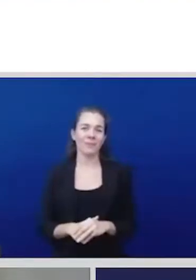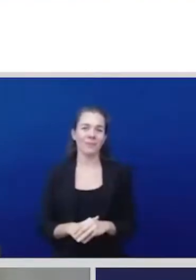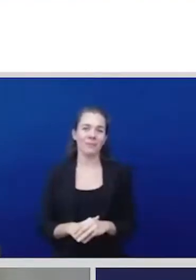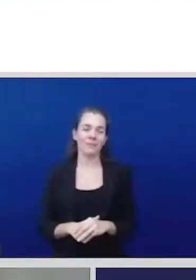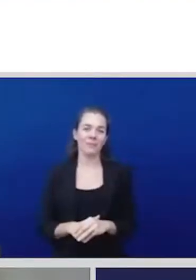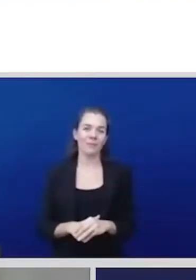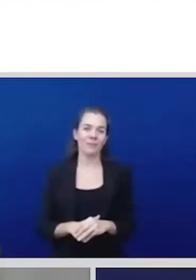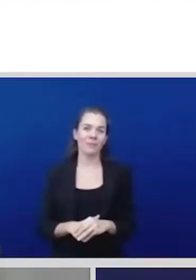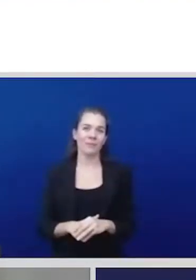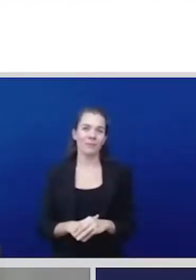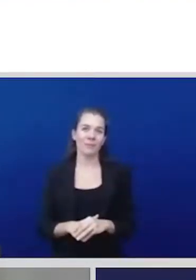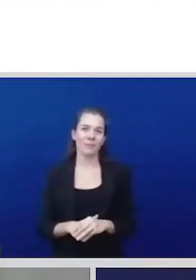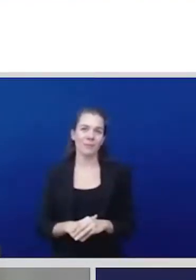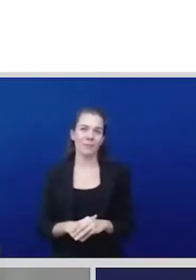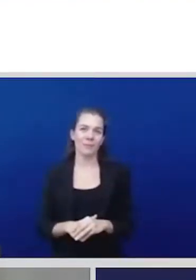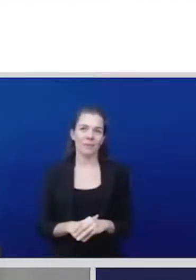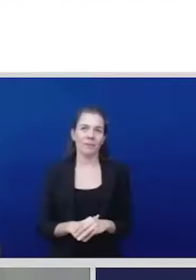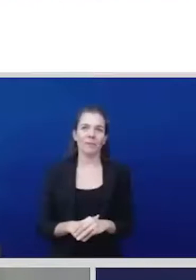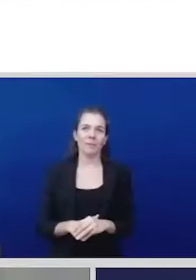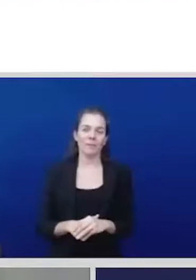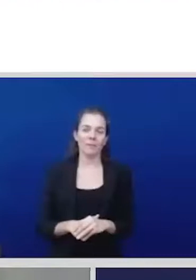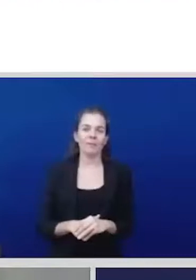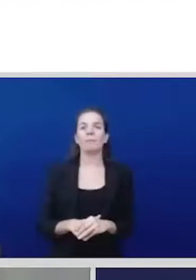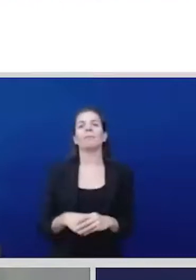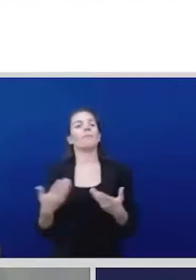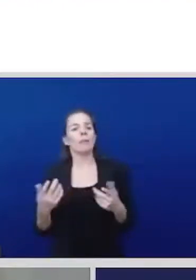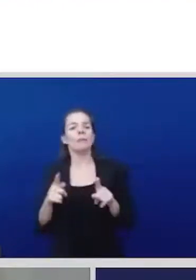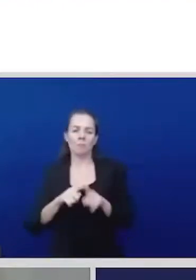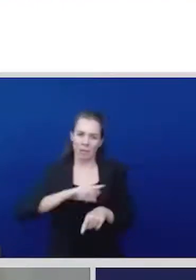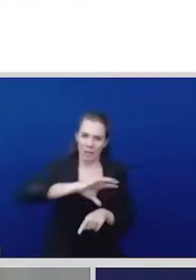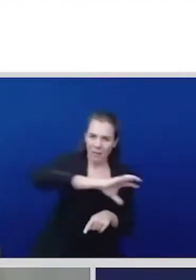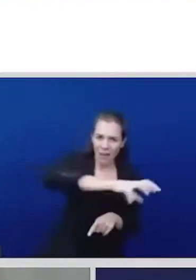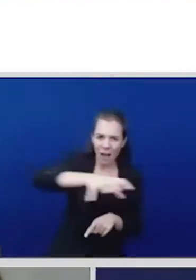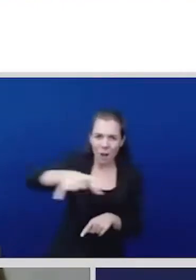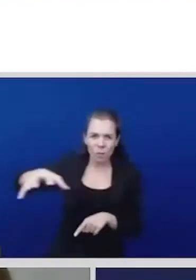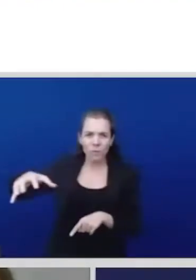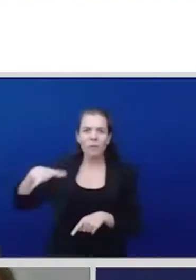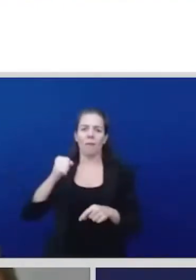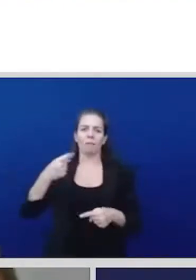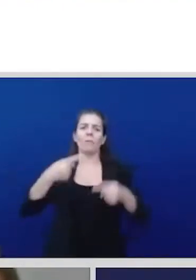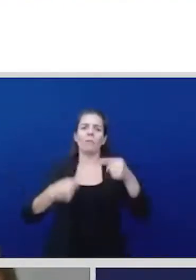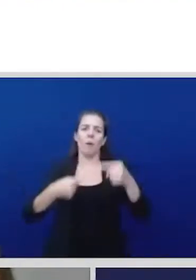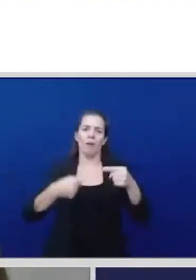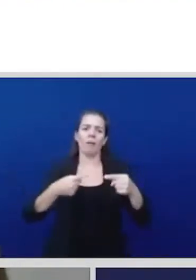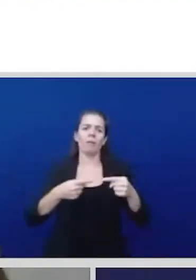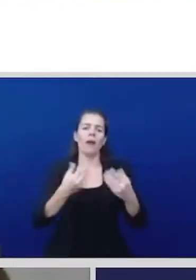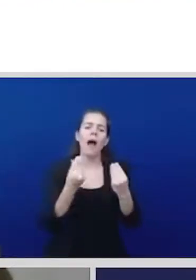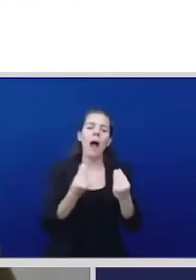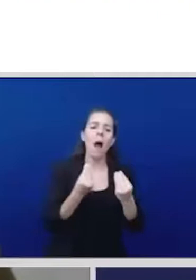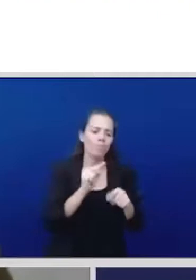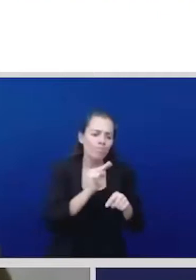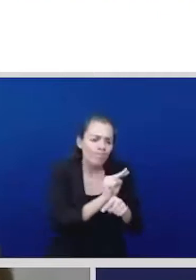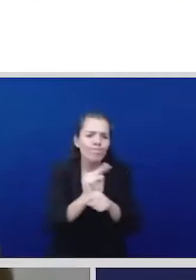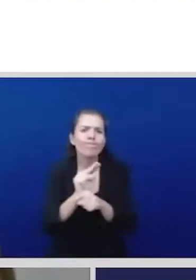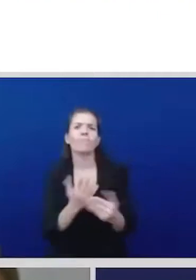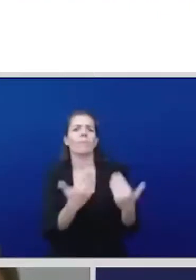of care and políticas of care and fomentar la corresponsabilidad what we have identified in CEPAL that